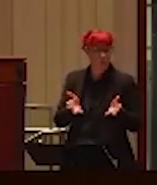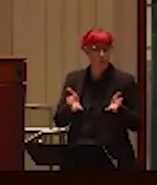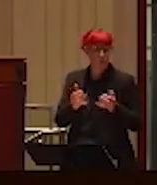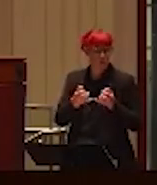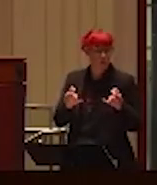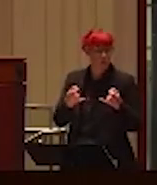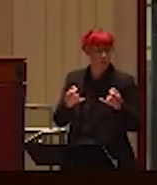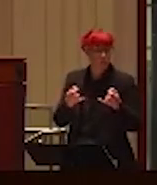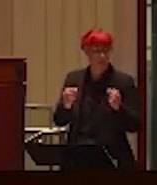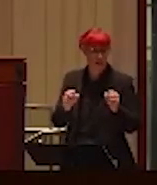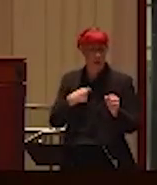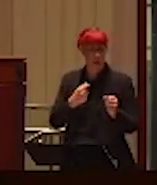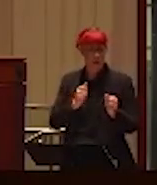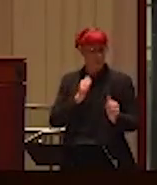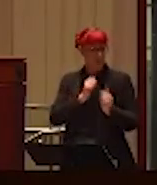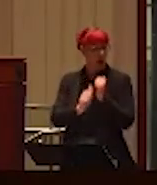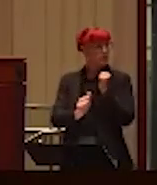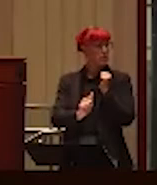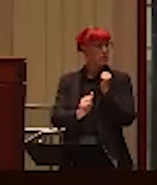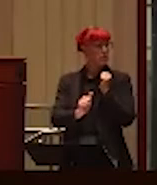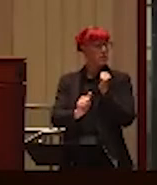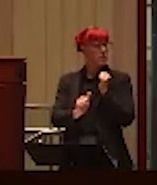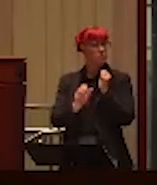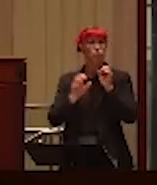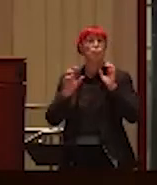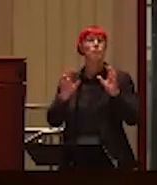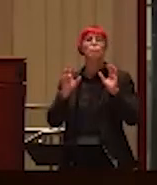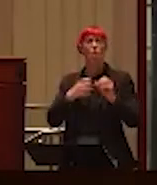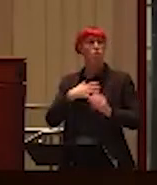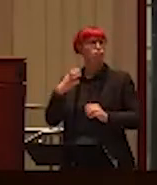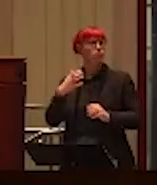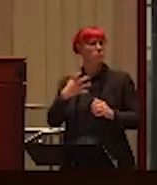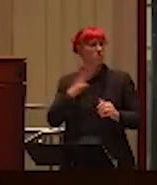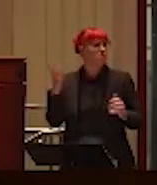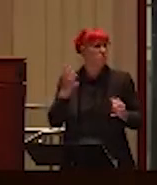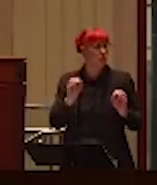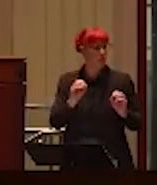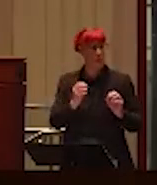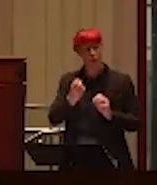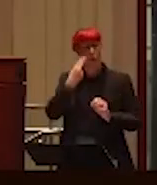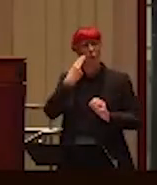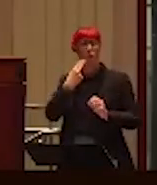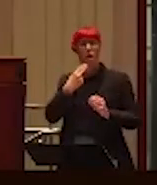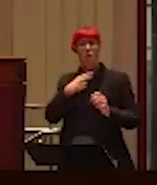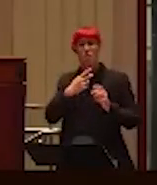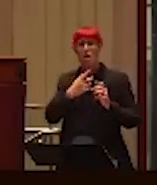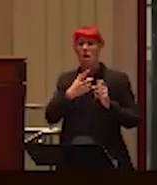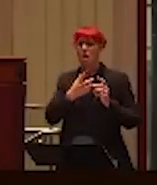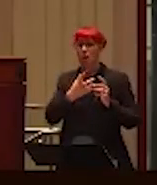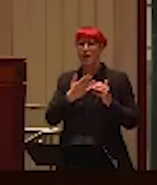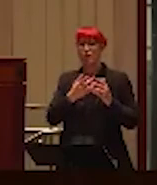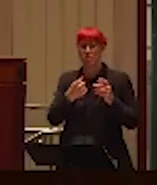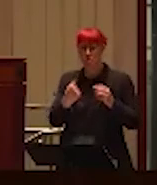which I, I passed with flying colors because I didn't object to it. Um, but then the things that she was throwing at me got ever bigger. Um,